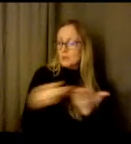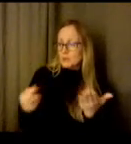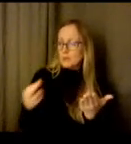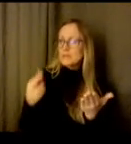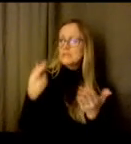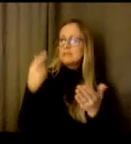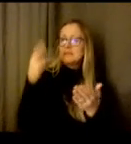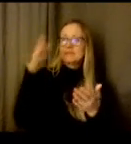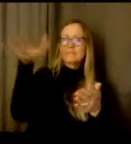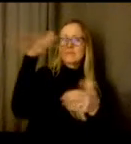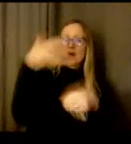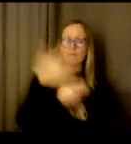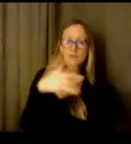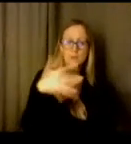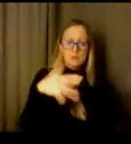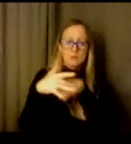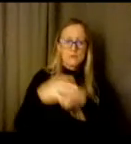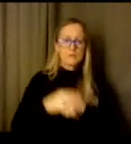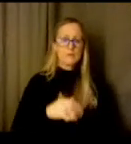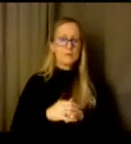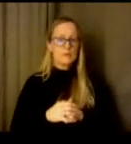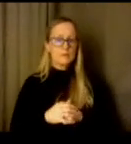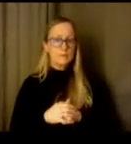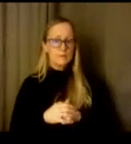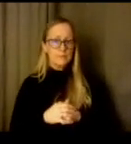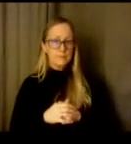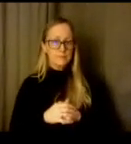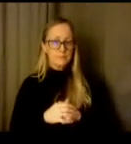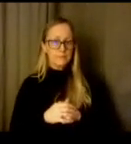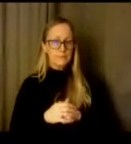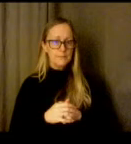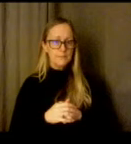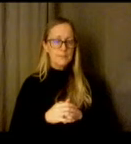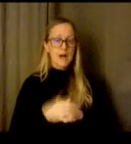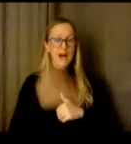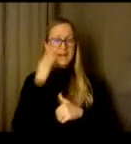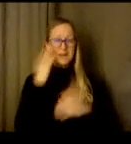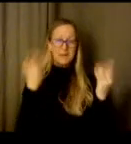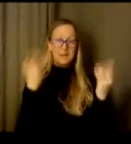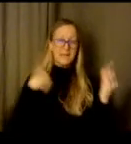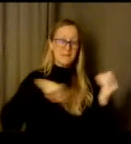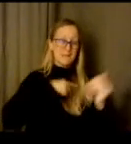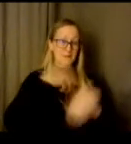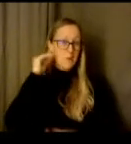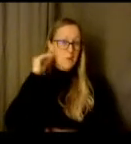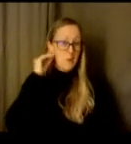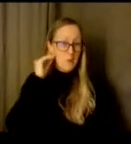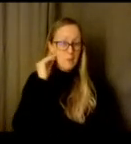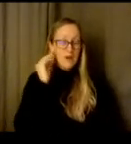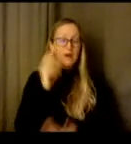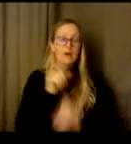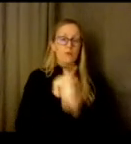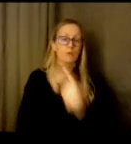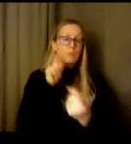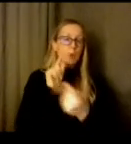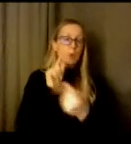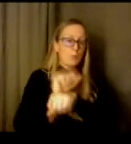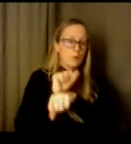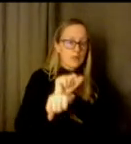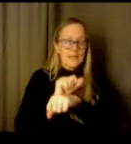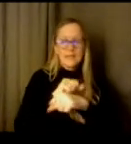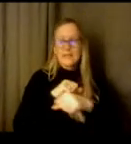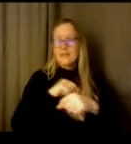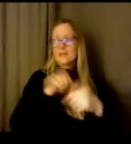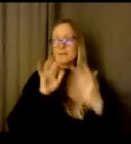um how can like what if people you know everybody's at home and remote working and remote learning but what are some of the